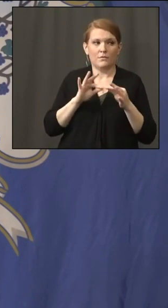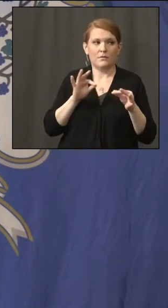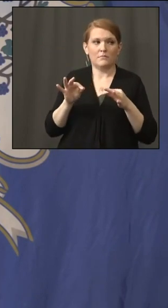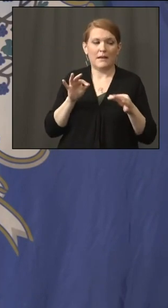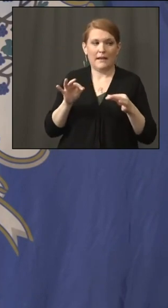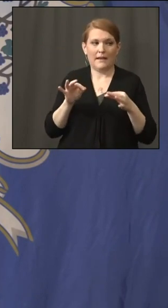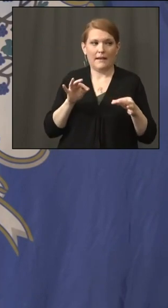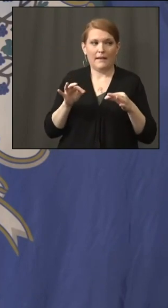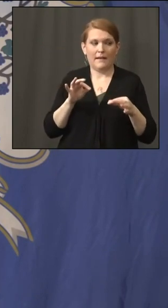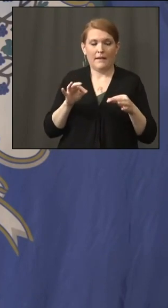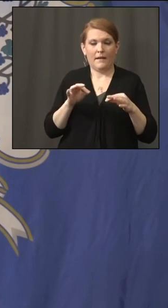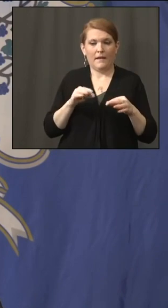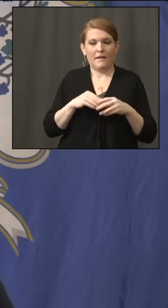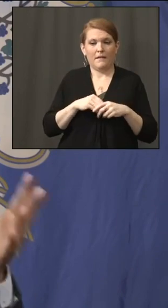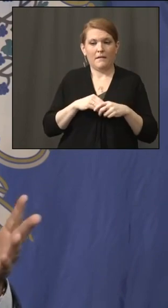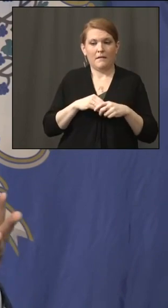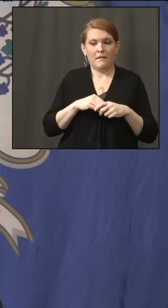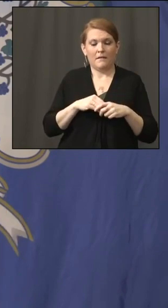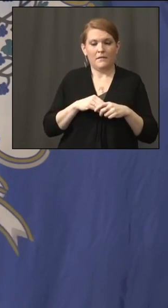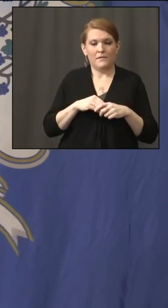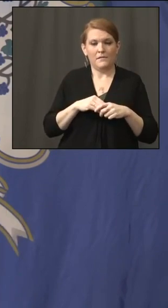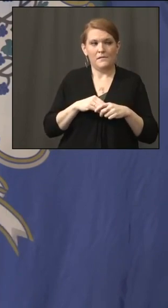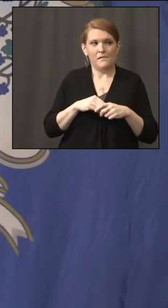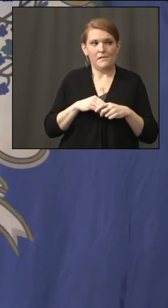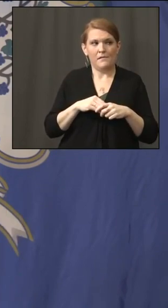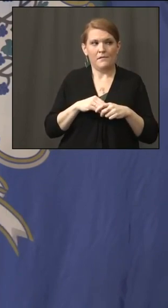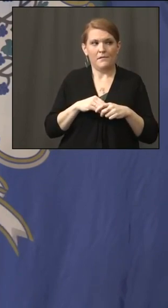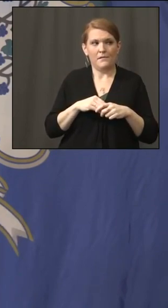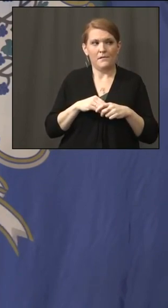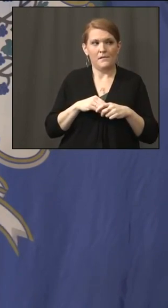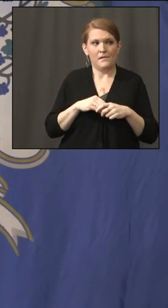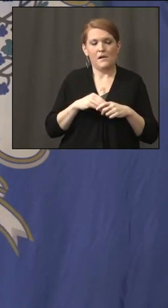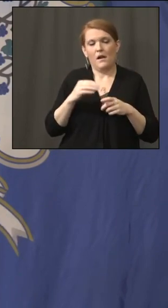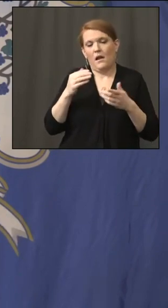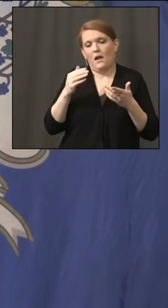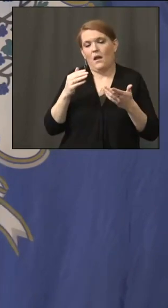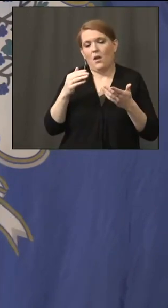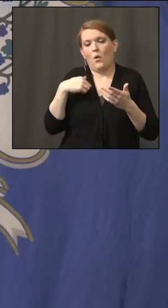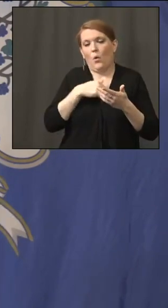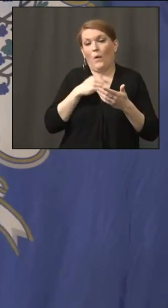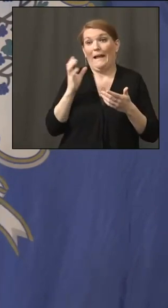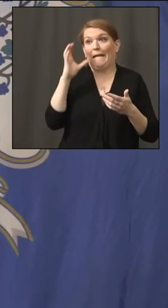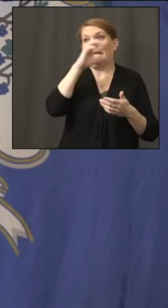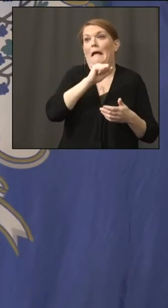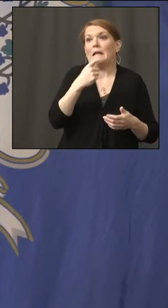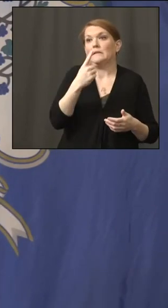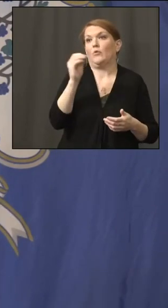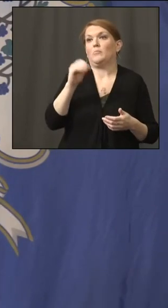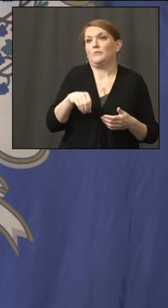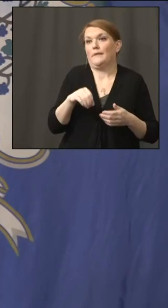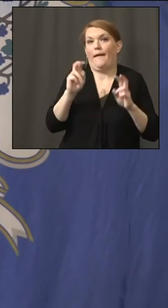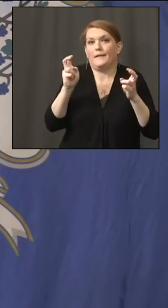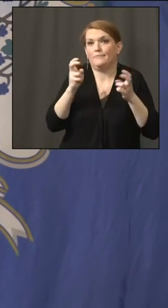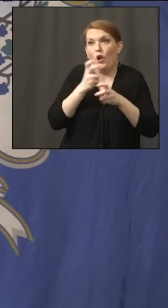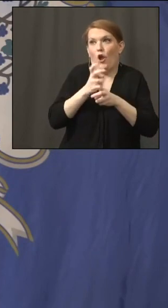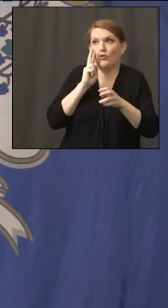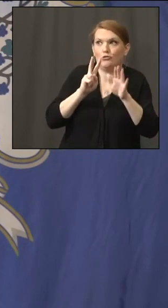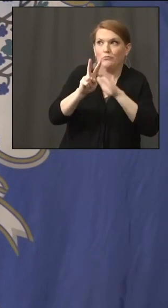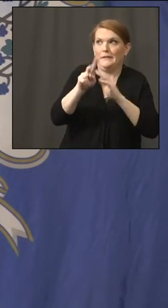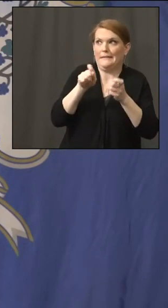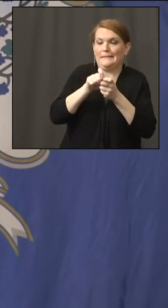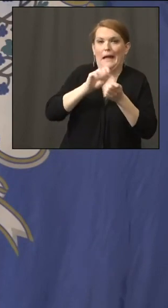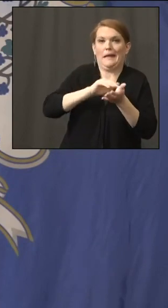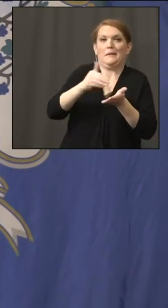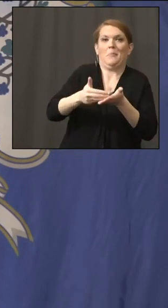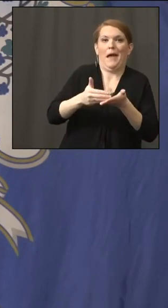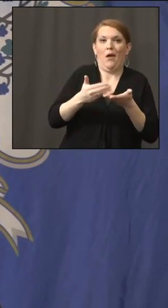we don't have as many theatrical and event venues as perhaps New York City does. So they maybe they would get a little higher percentage